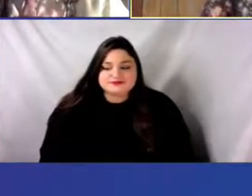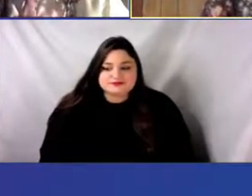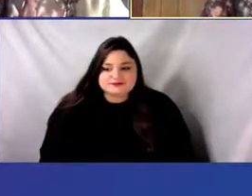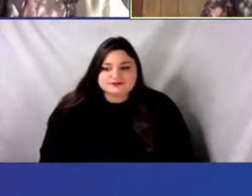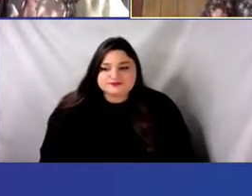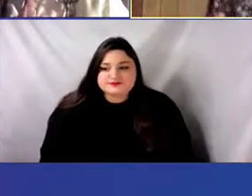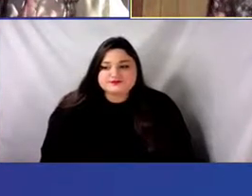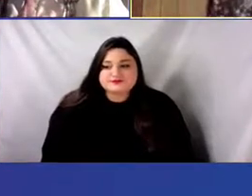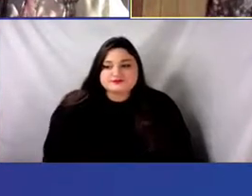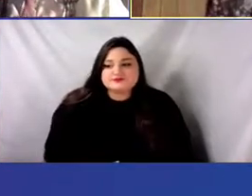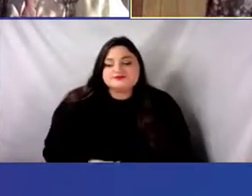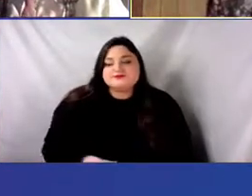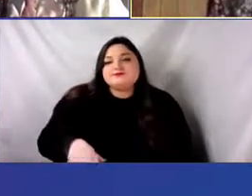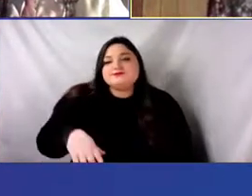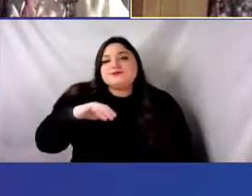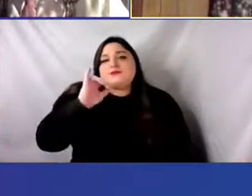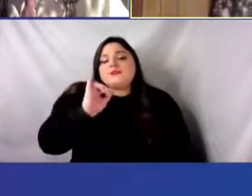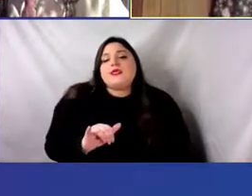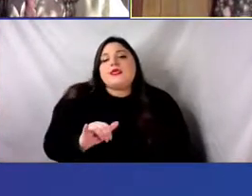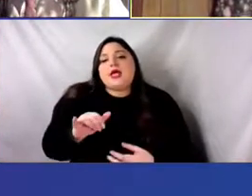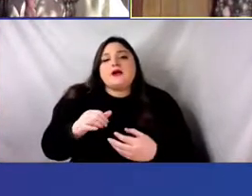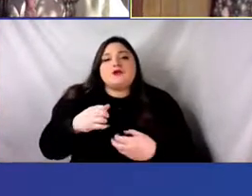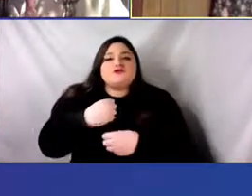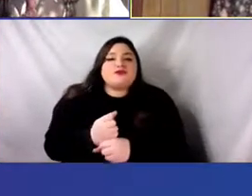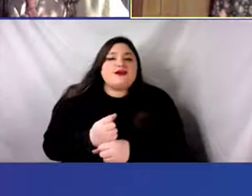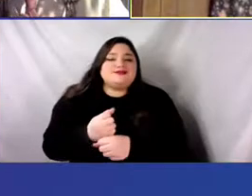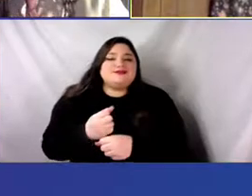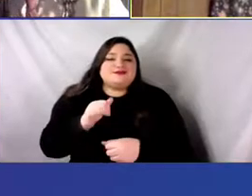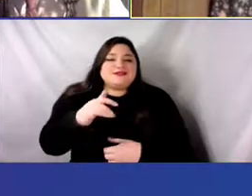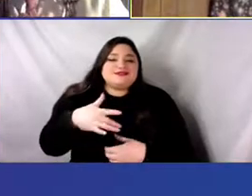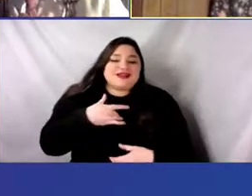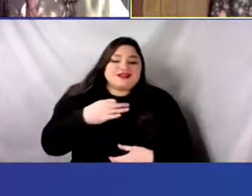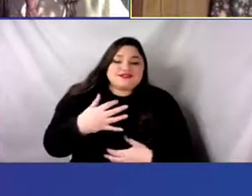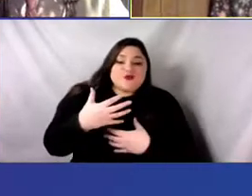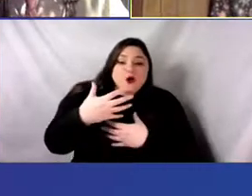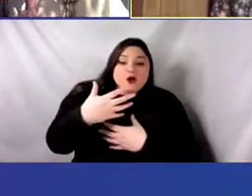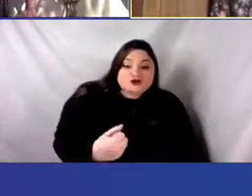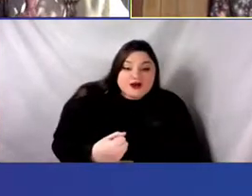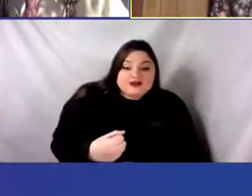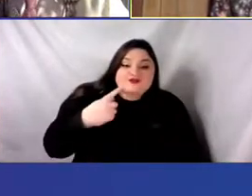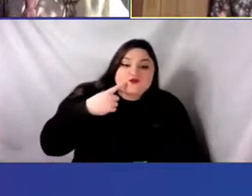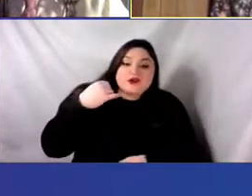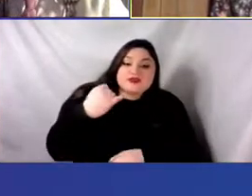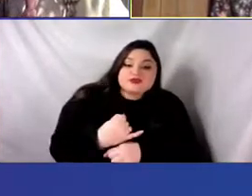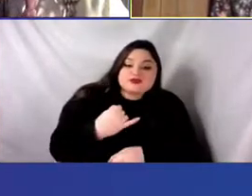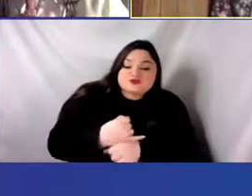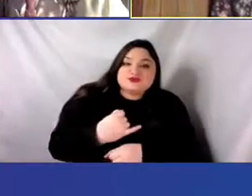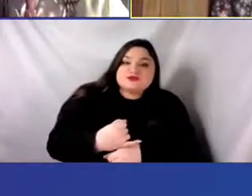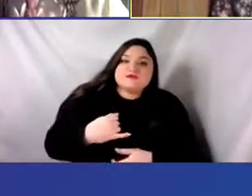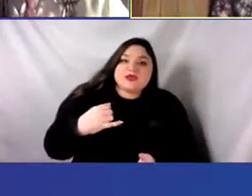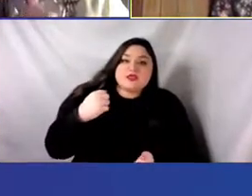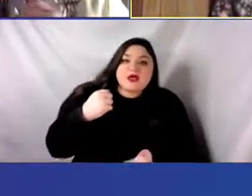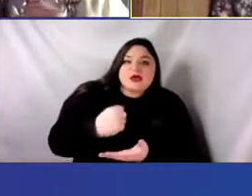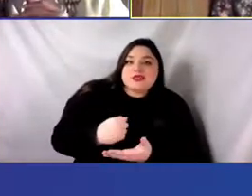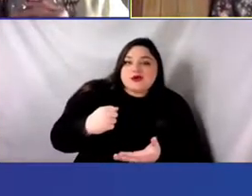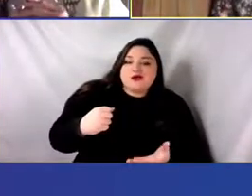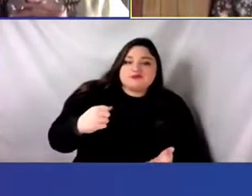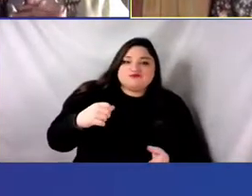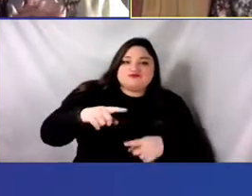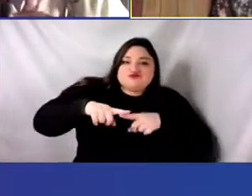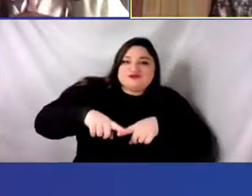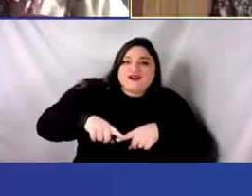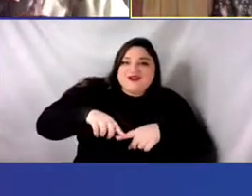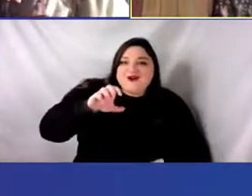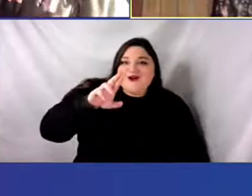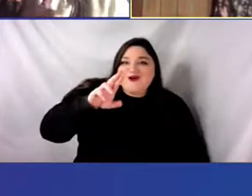credibility, the trust that result in commission of some kind. And yeah, I feel like